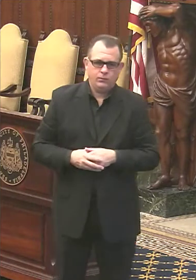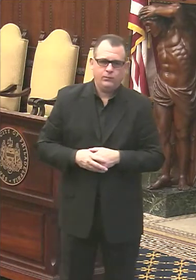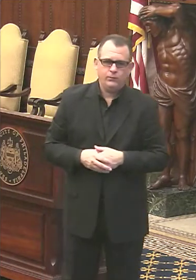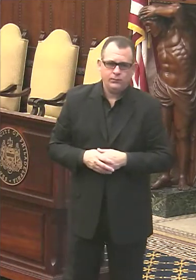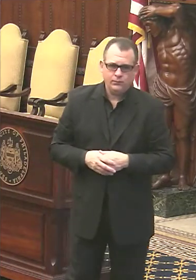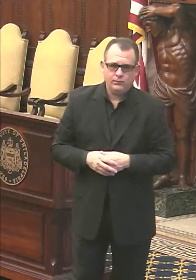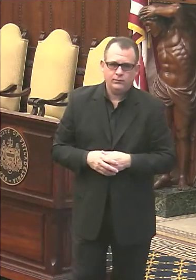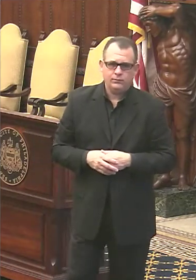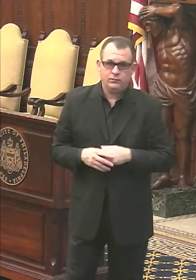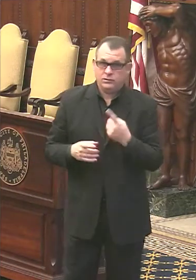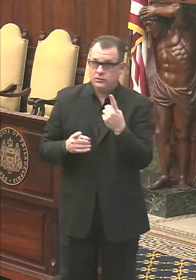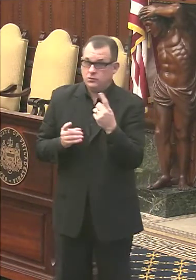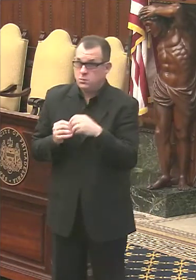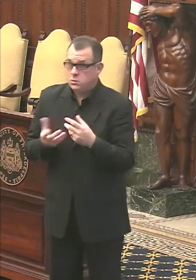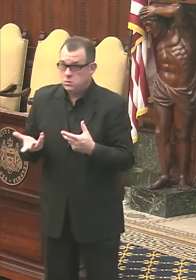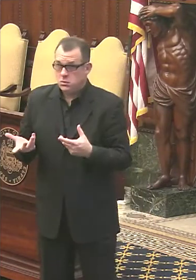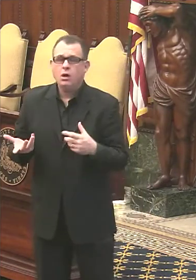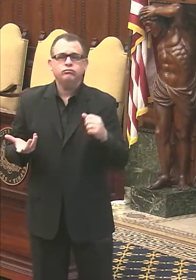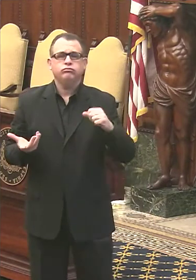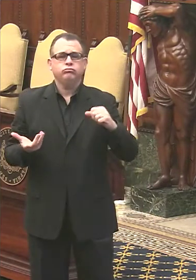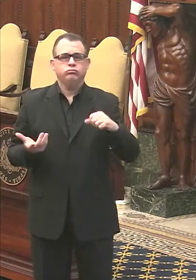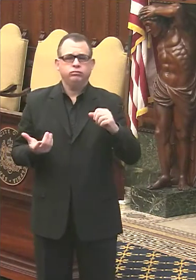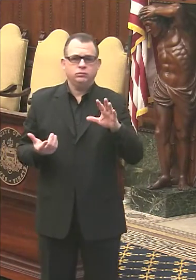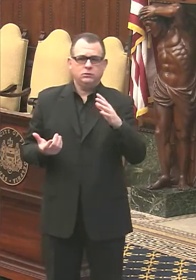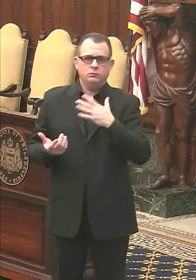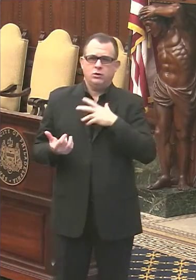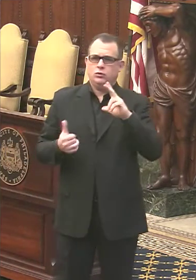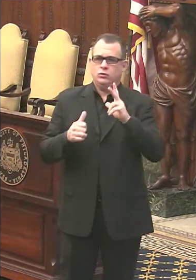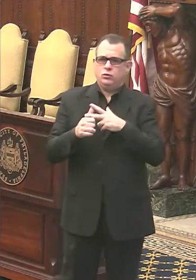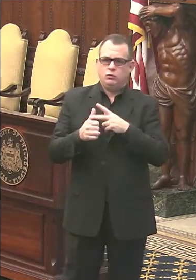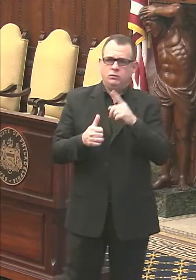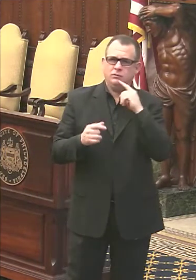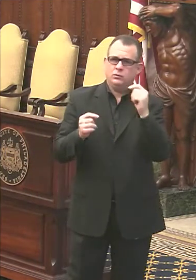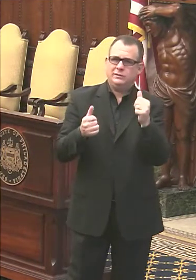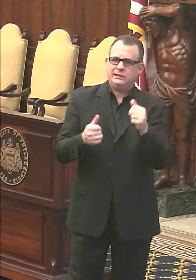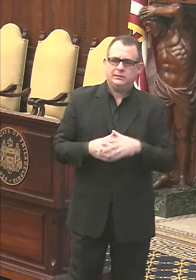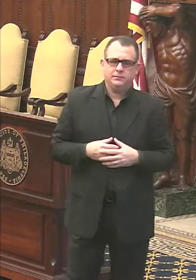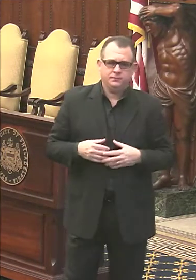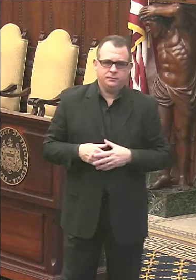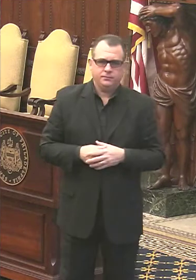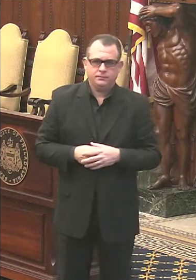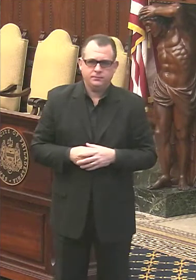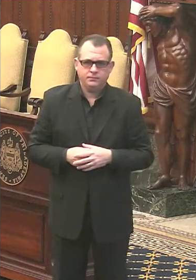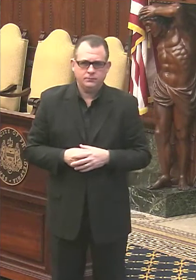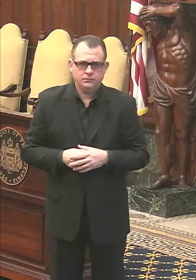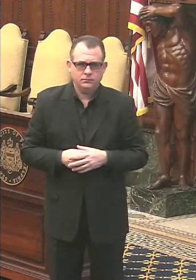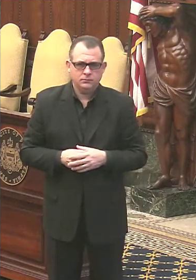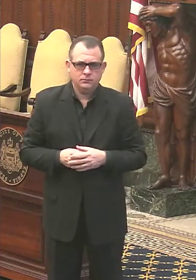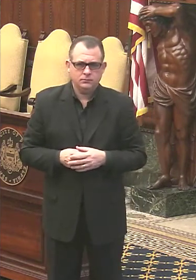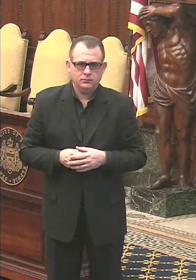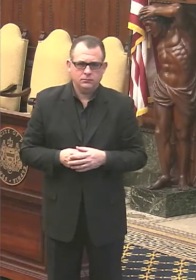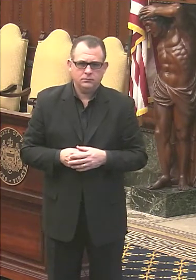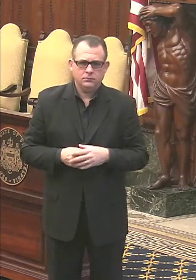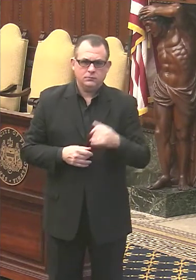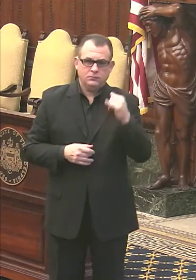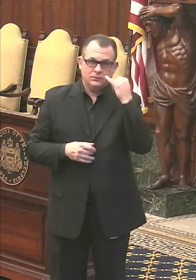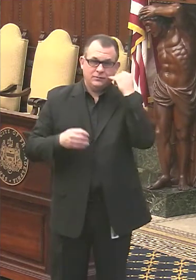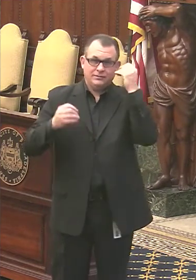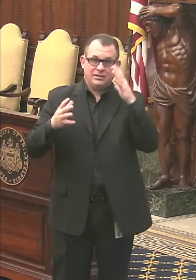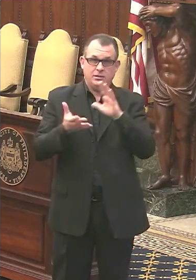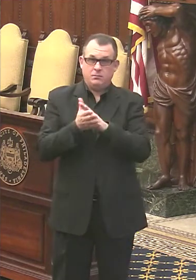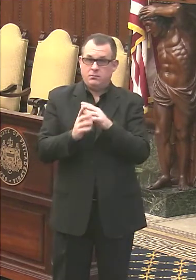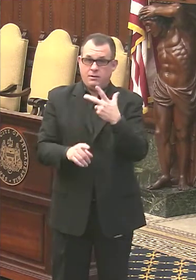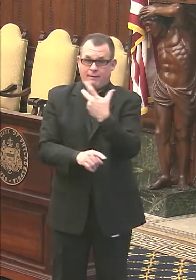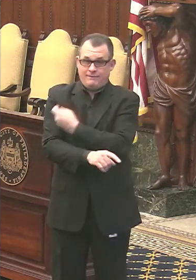have one more? Yeah. My, my third question is if teachers, if teachers get vaccinated, what about their family members?